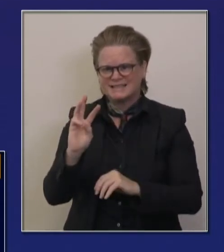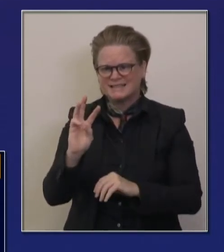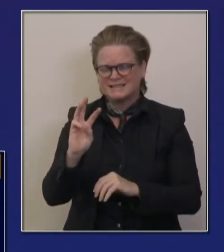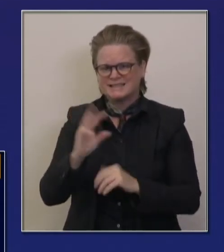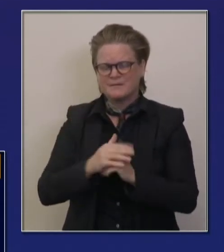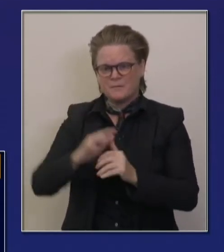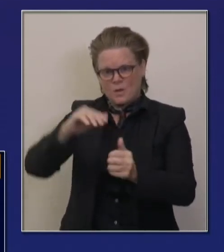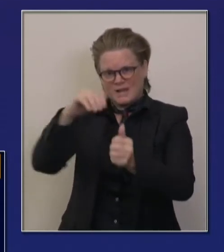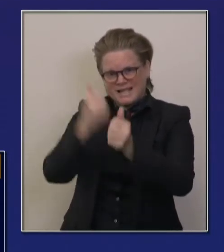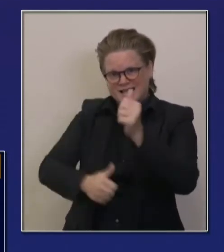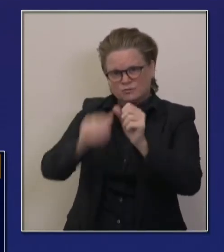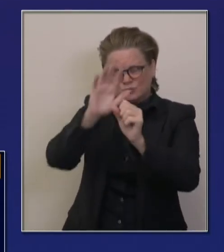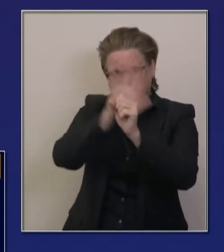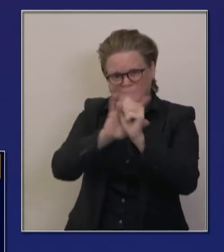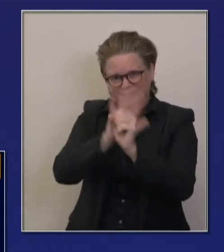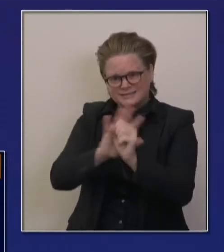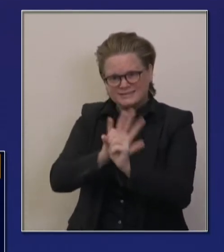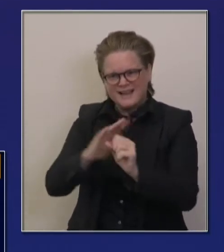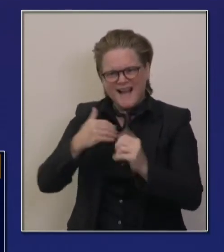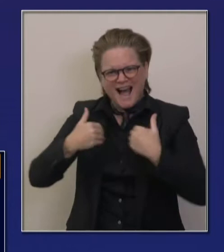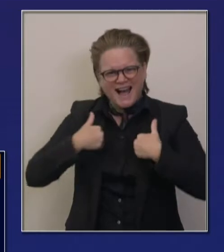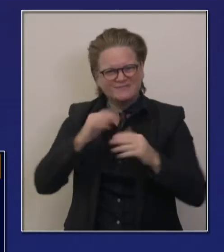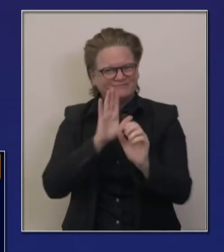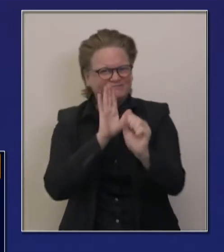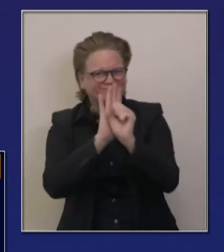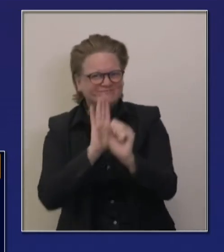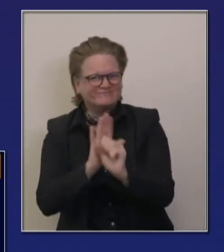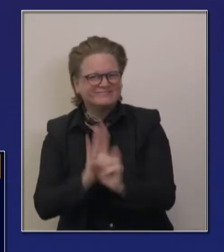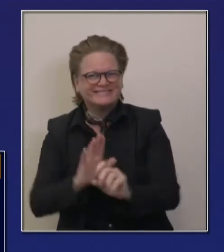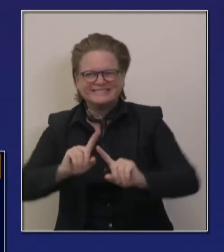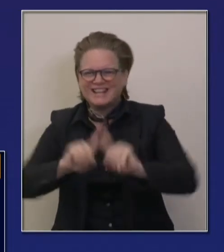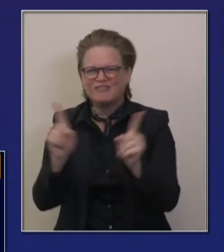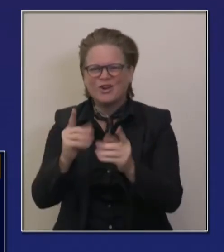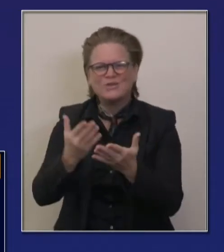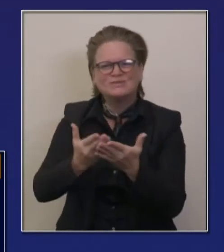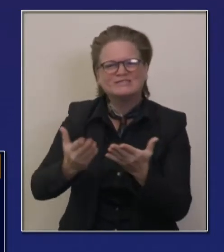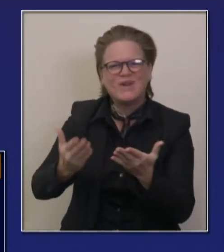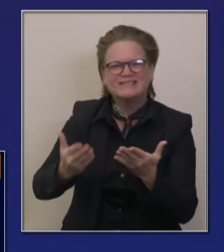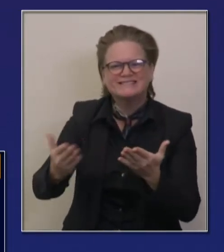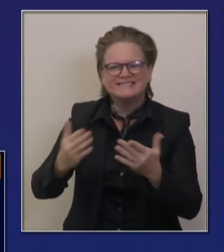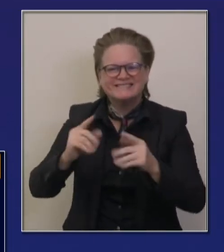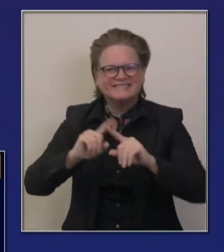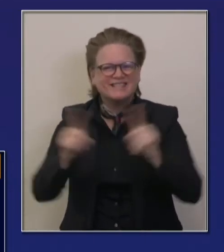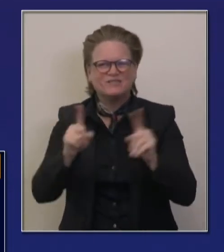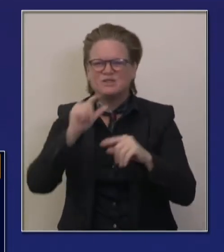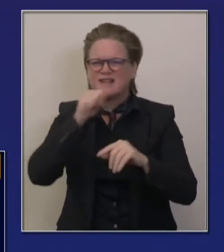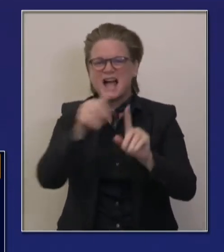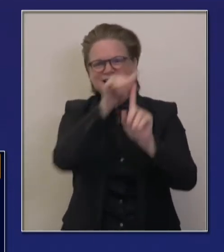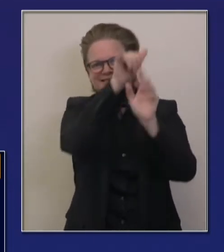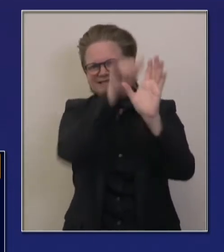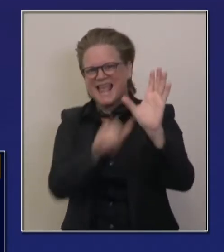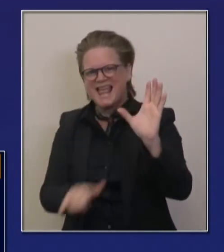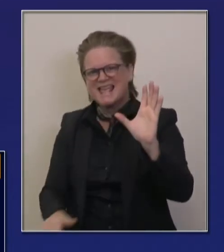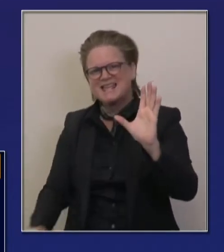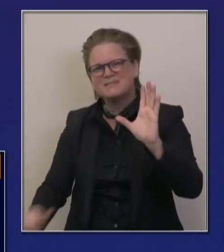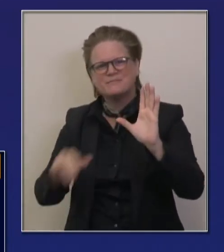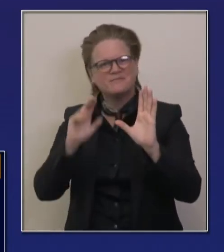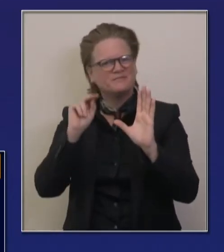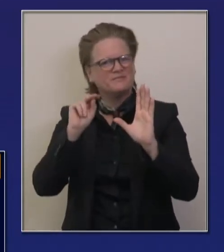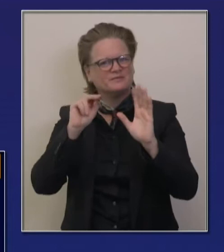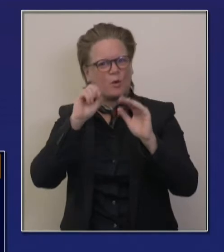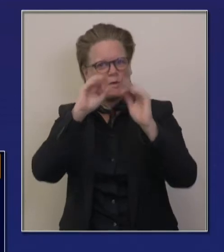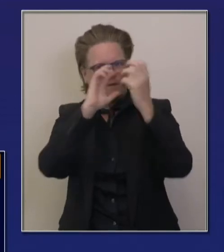are different resources, different capacity. And as a consequence, we've looked at five regions and not just one